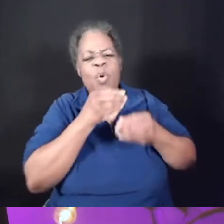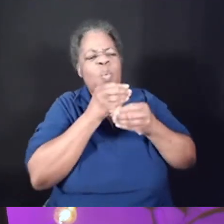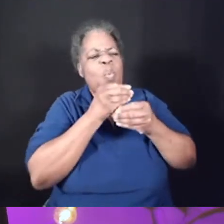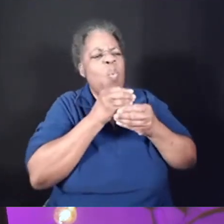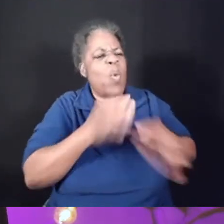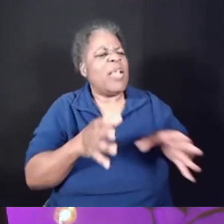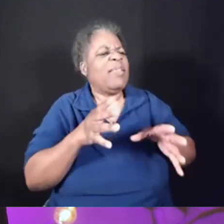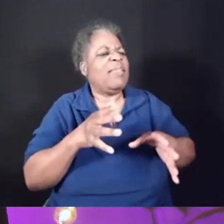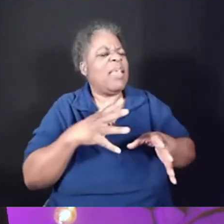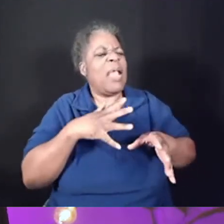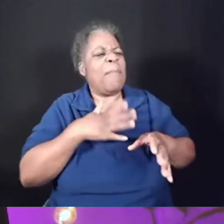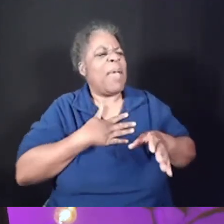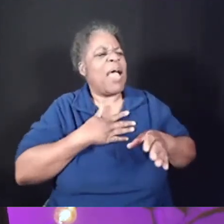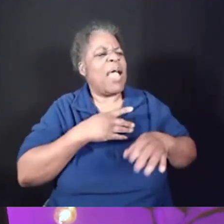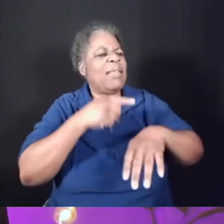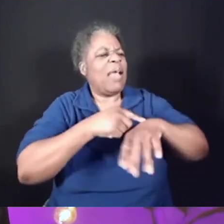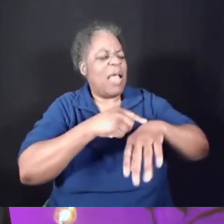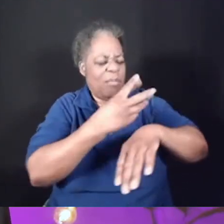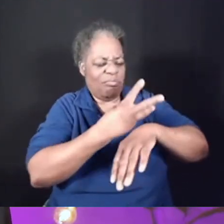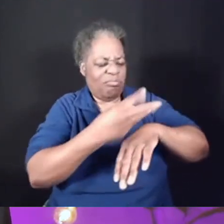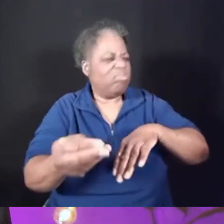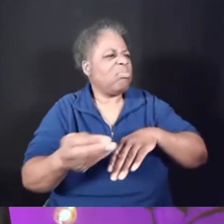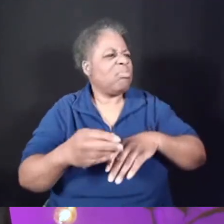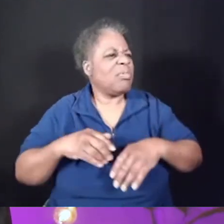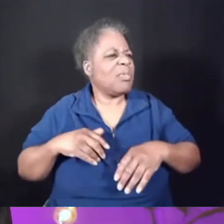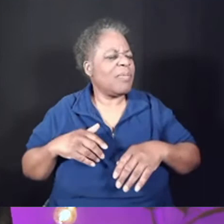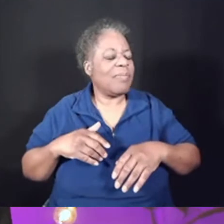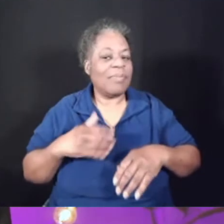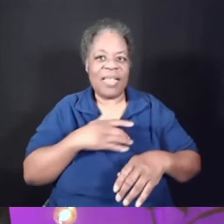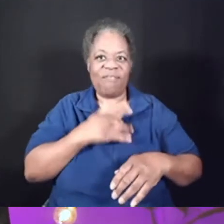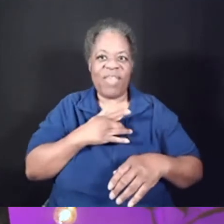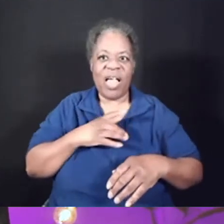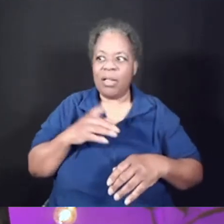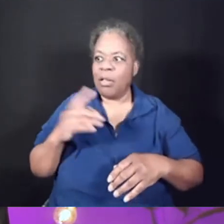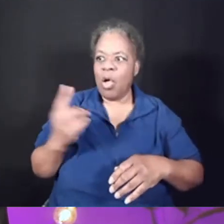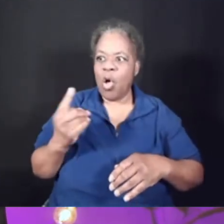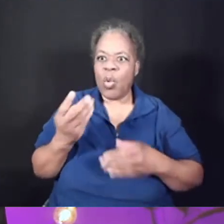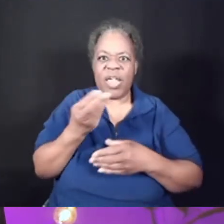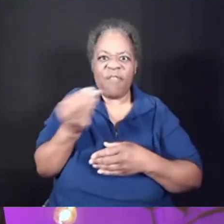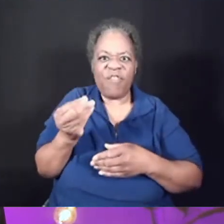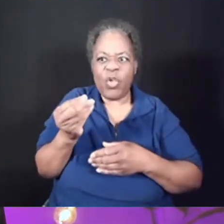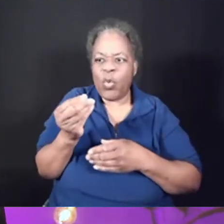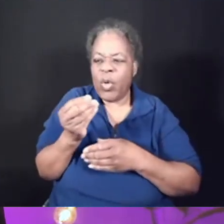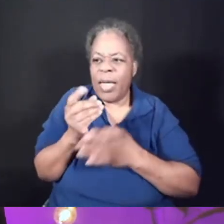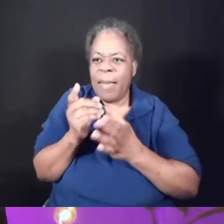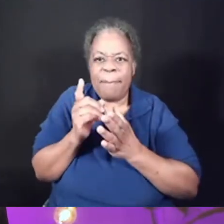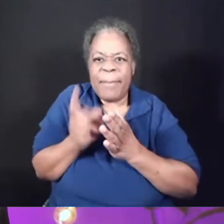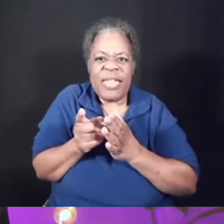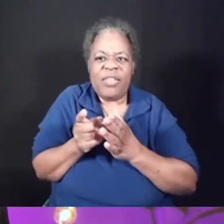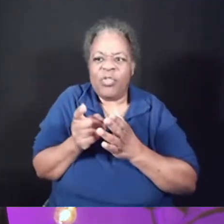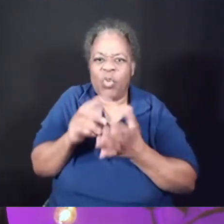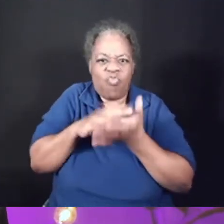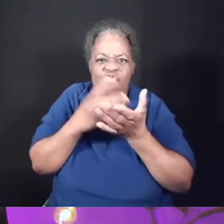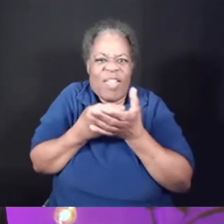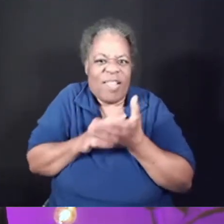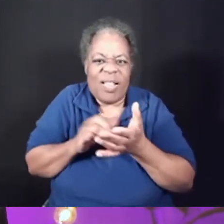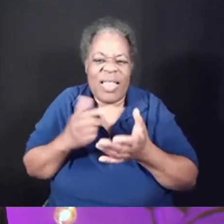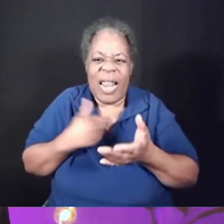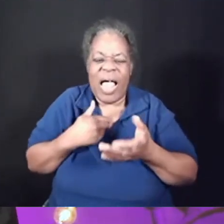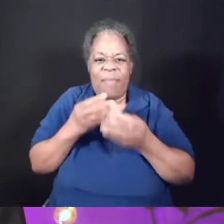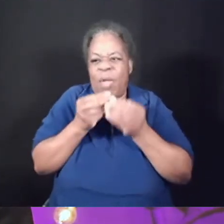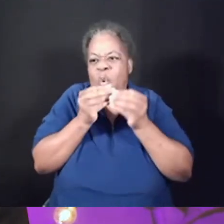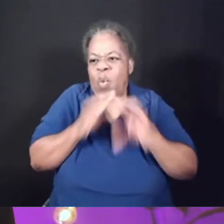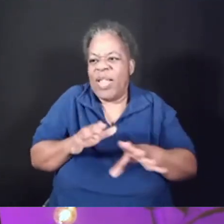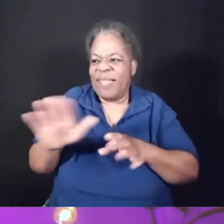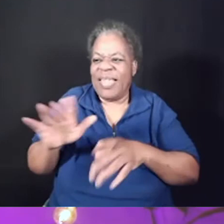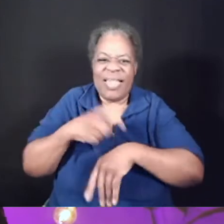time. You he felt like he only had a few minutes to wrestle, and here I was apparently wasting his time trying to stop myself from